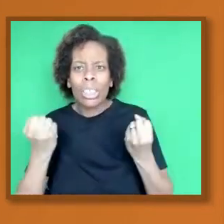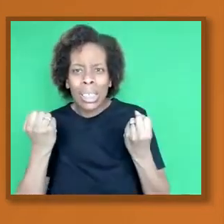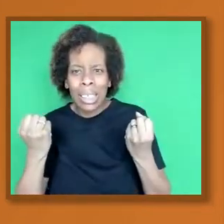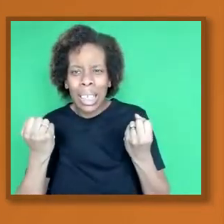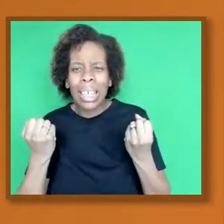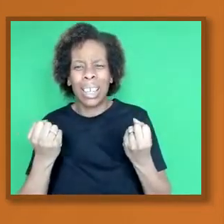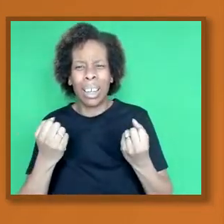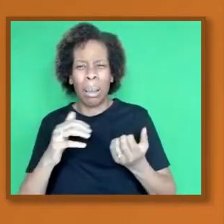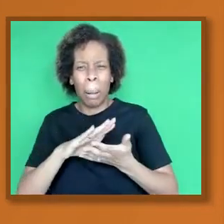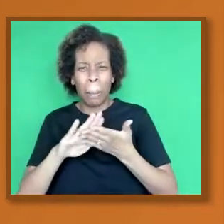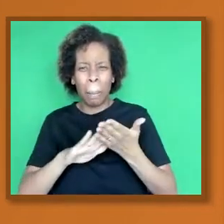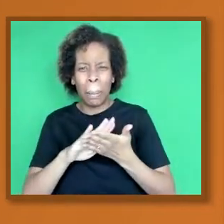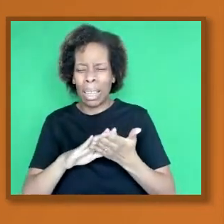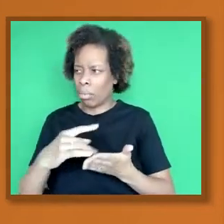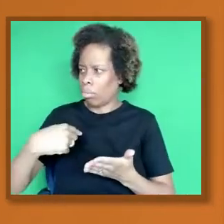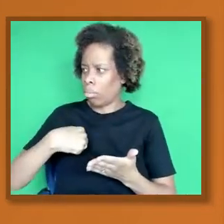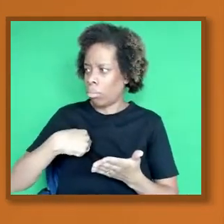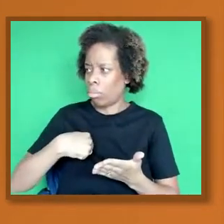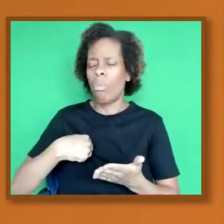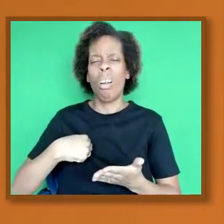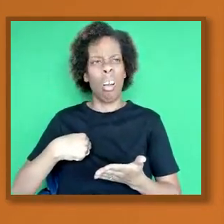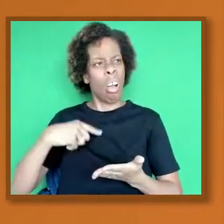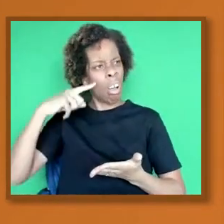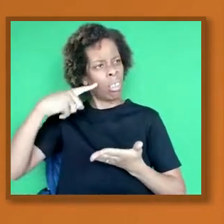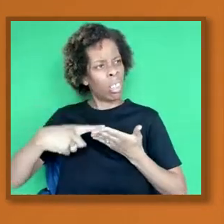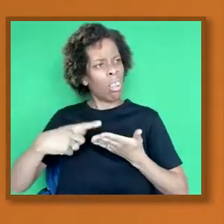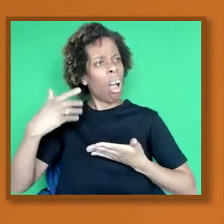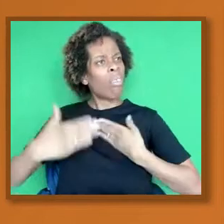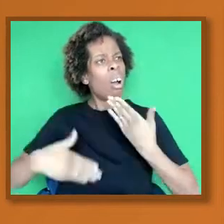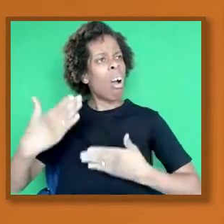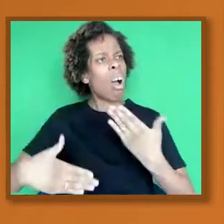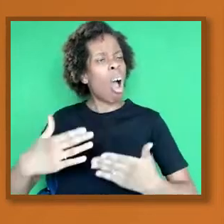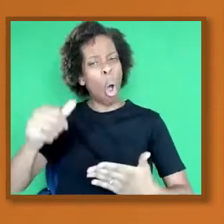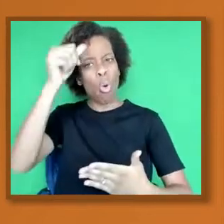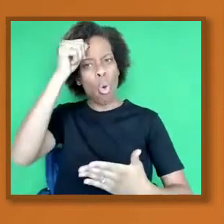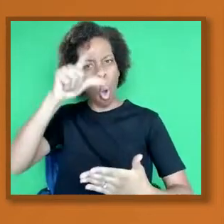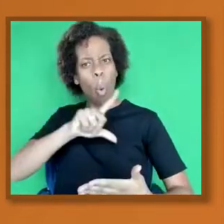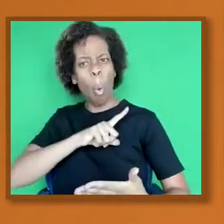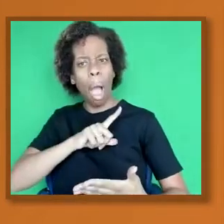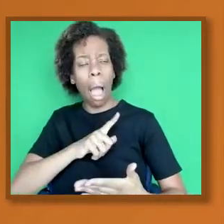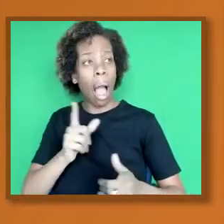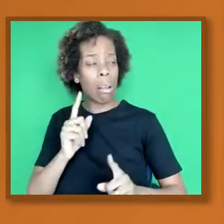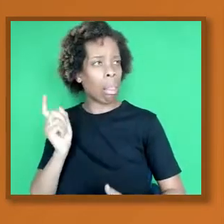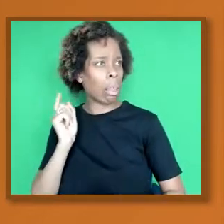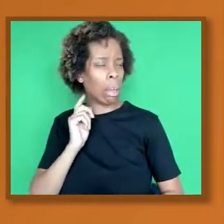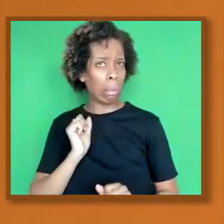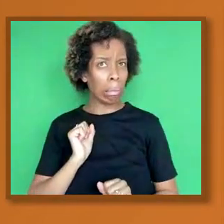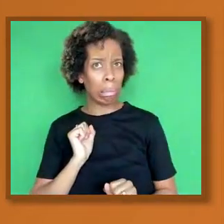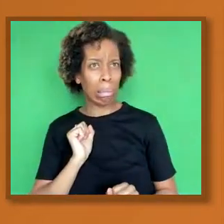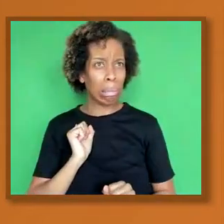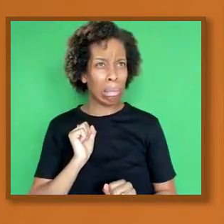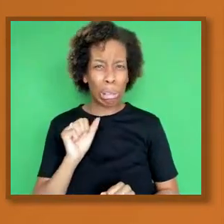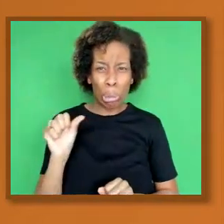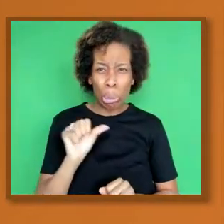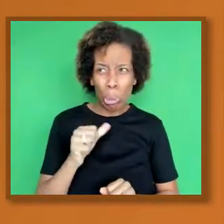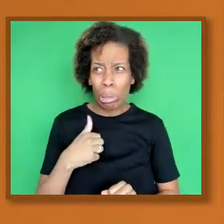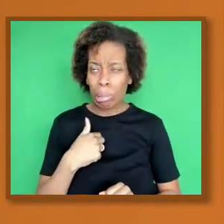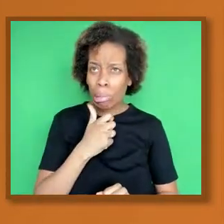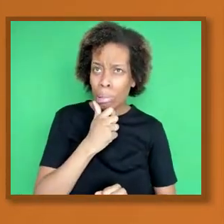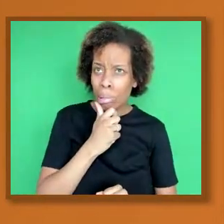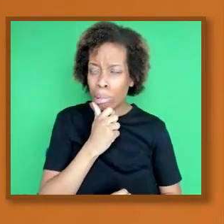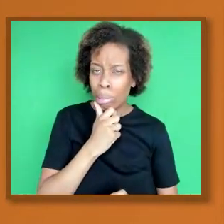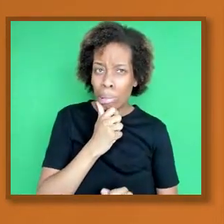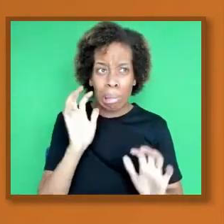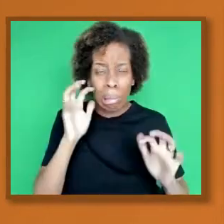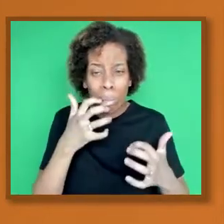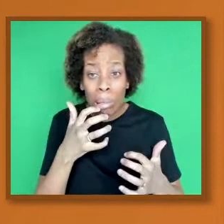not based on fear. And so what we want to do is to understand the rationale behind what